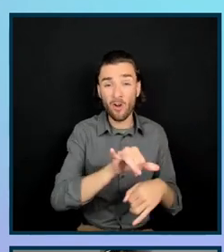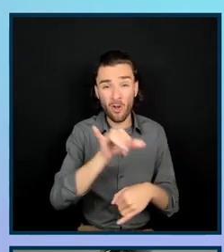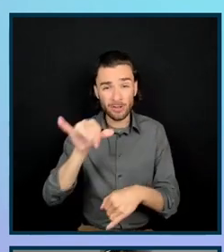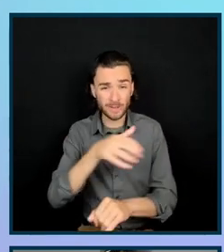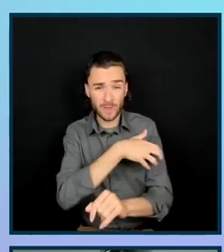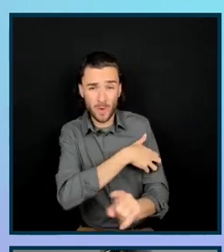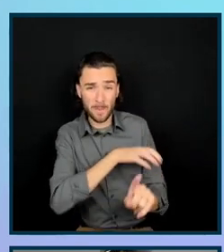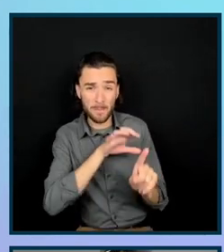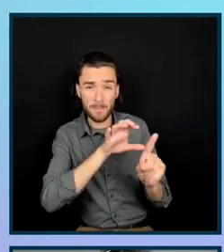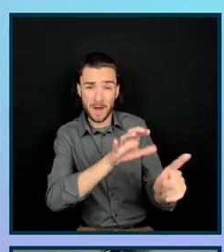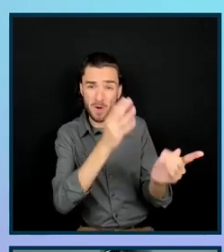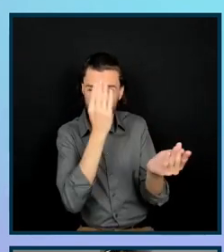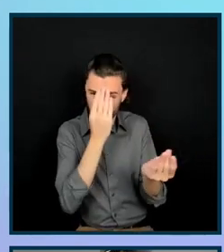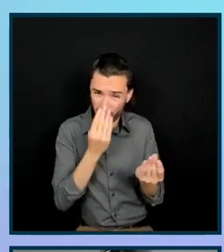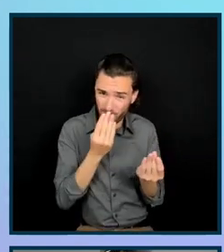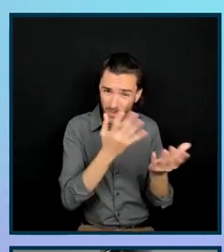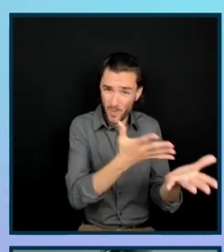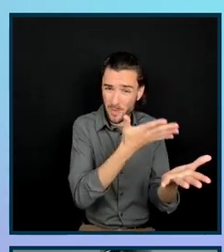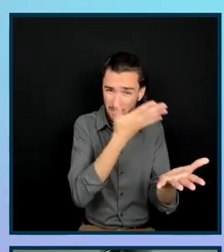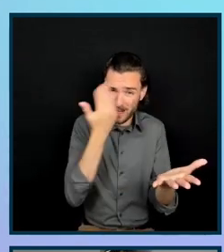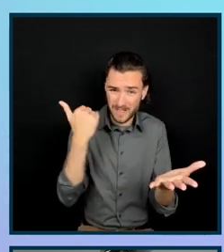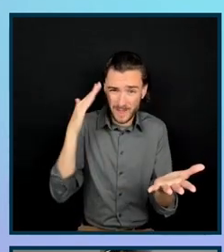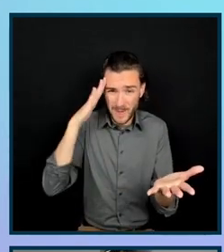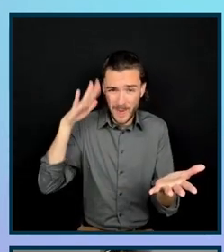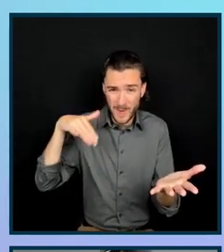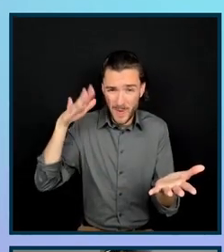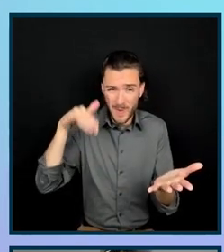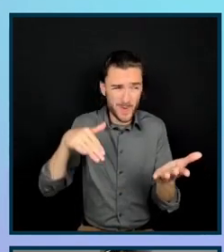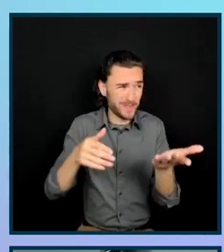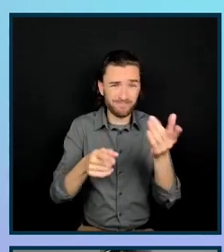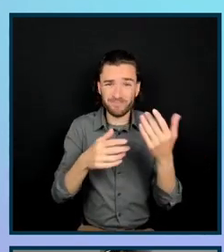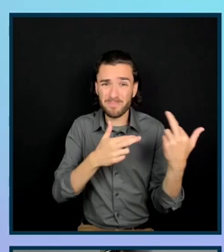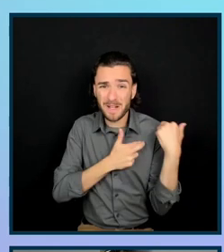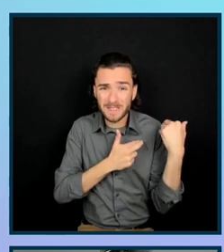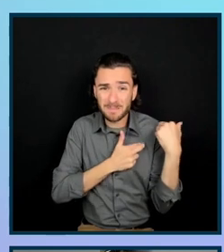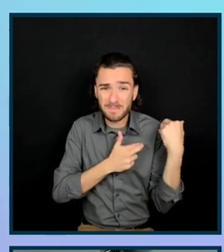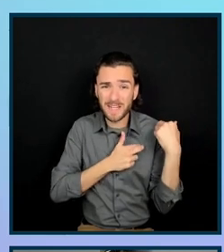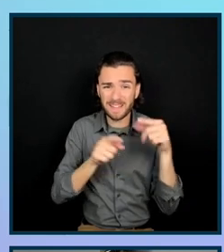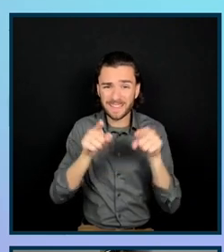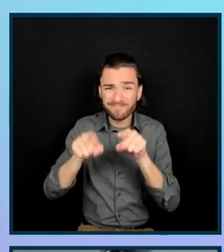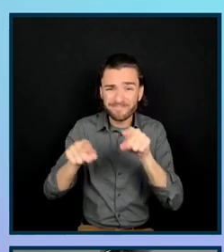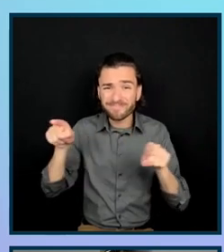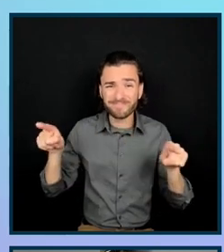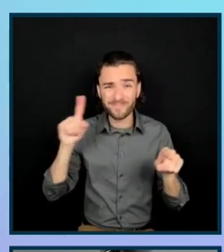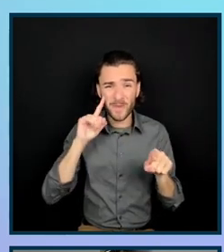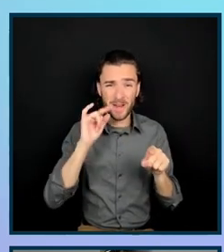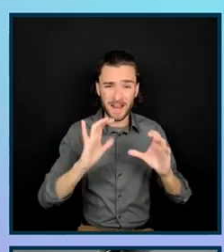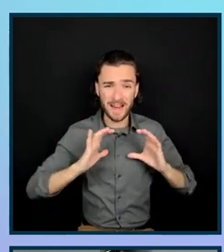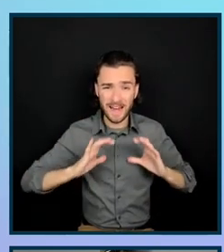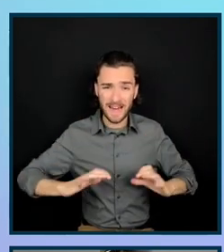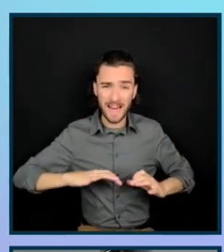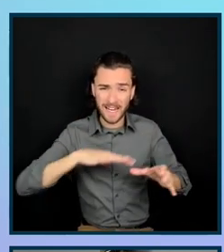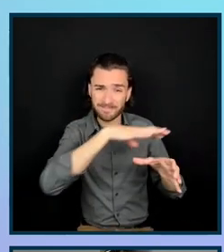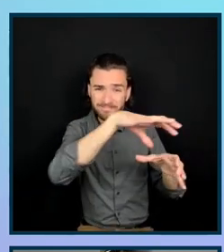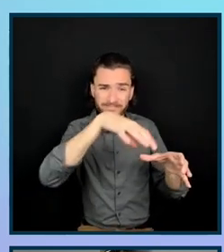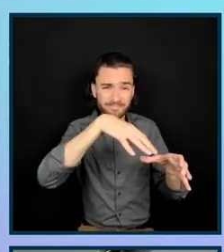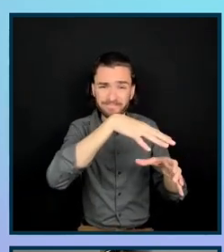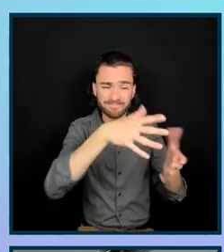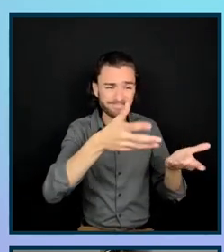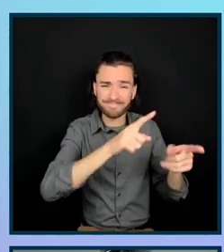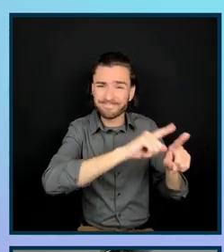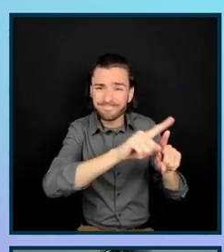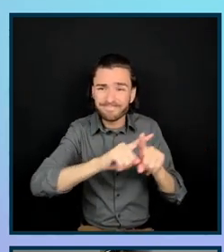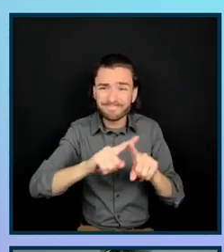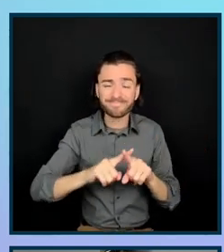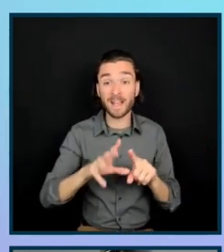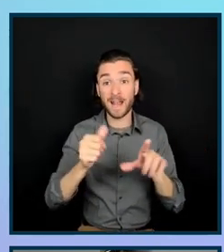because we recognize that there are varying levels of responsibility for those with this client, and also the varying levels